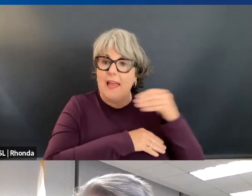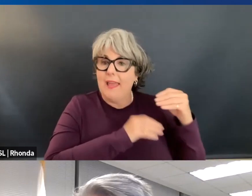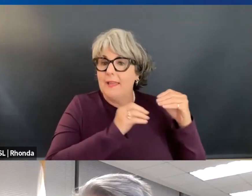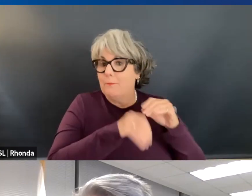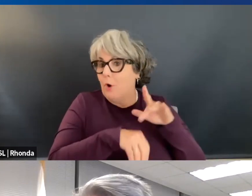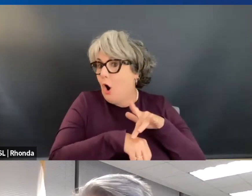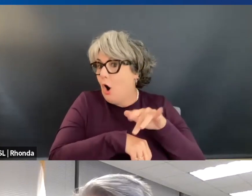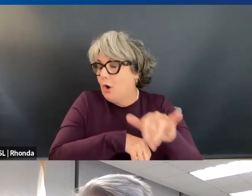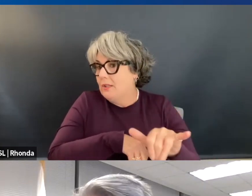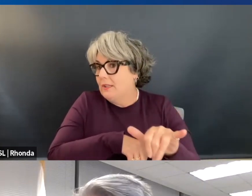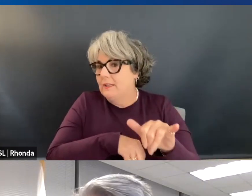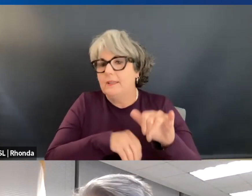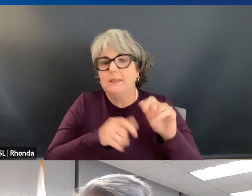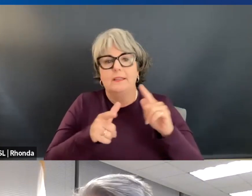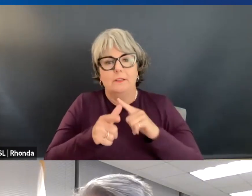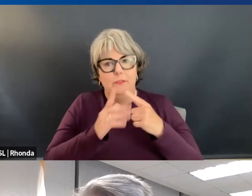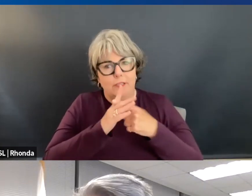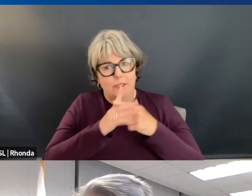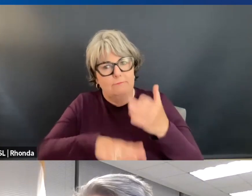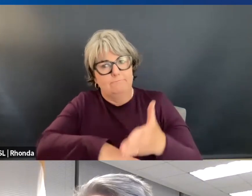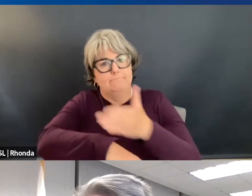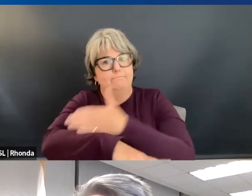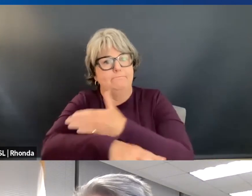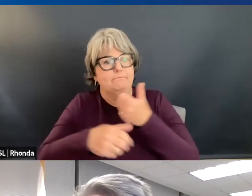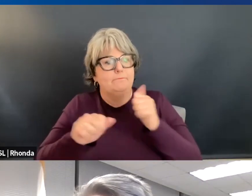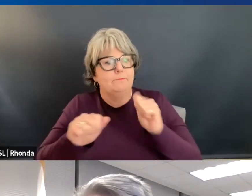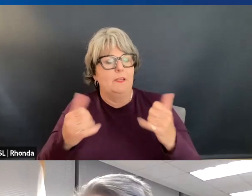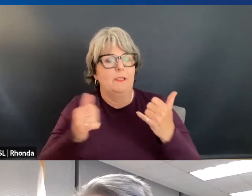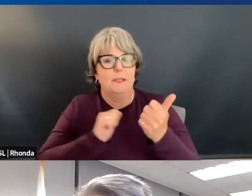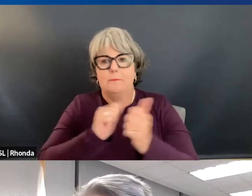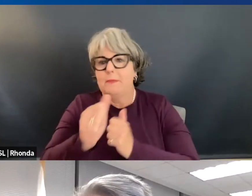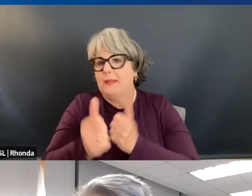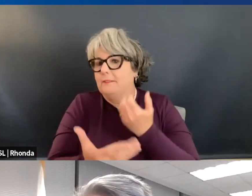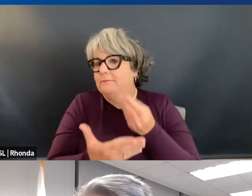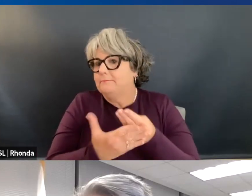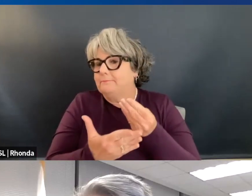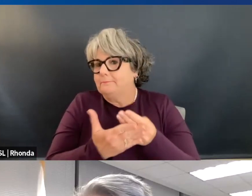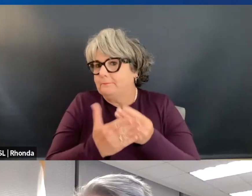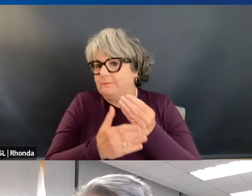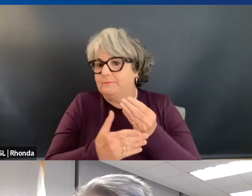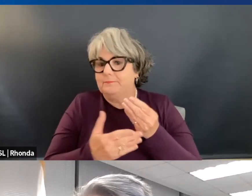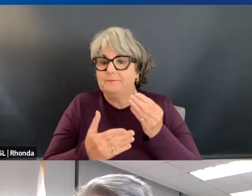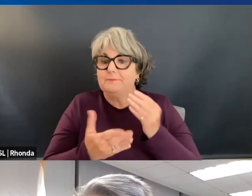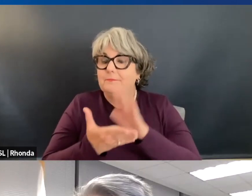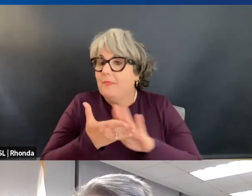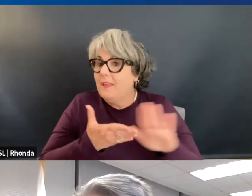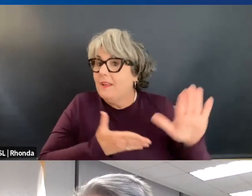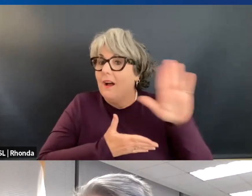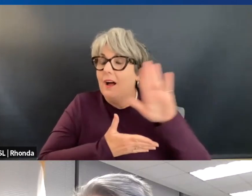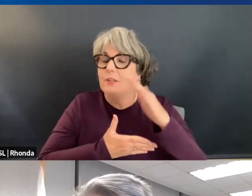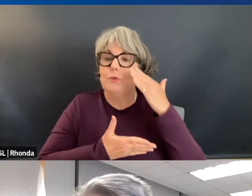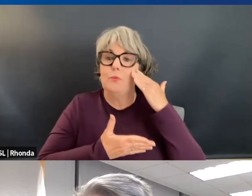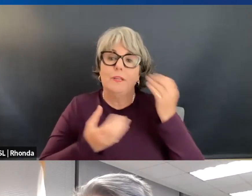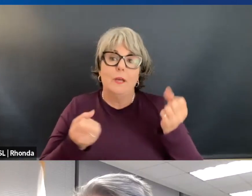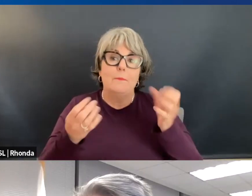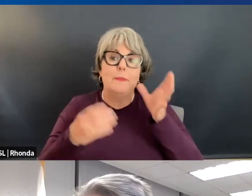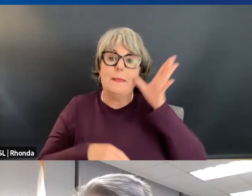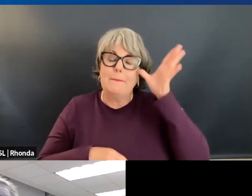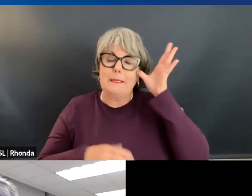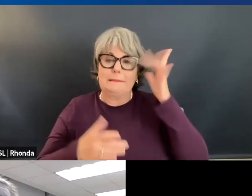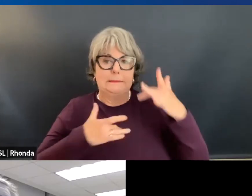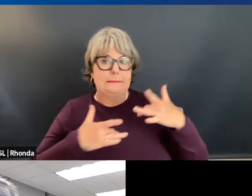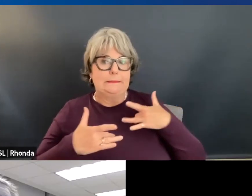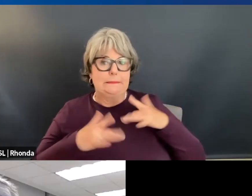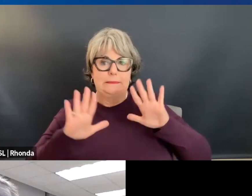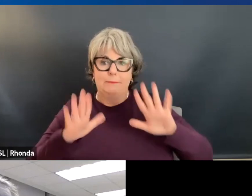earlier can give them a leg up in a competitive economy. And speaking of college, we know that many parents are concerned